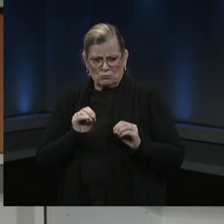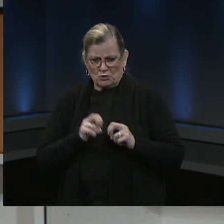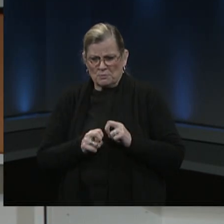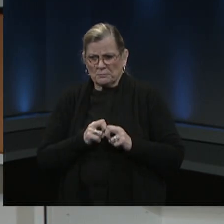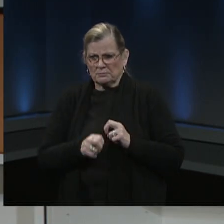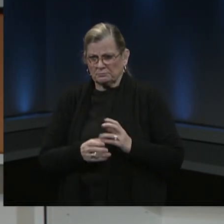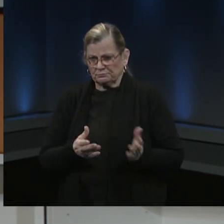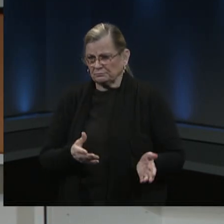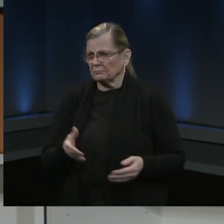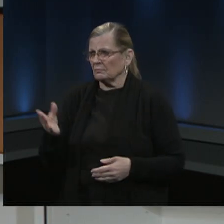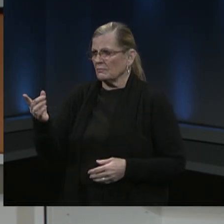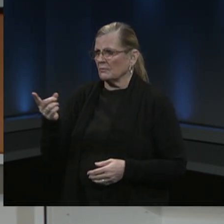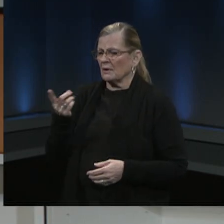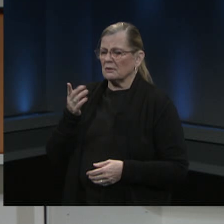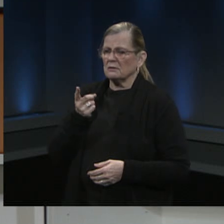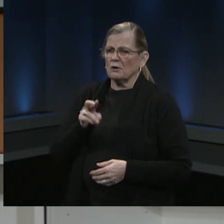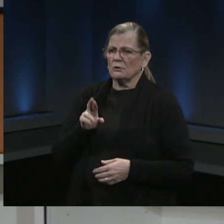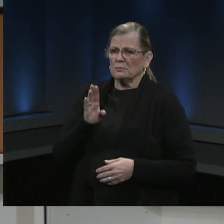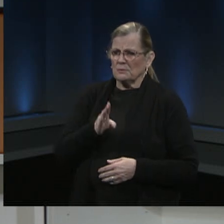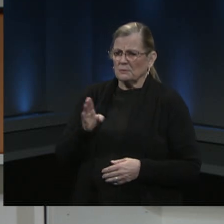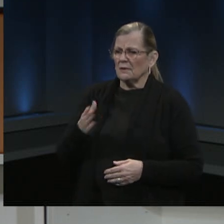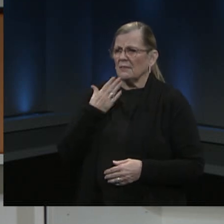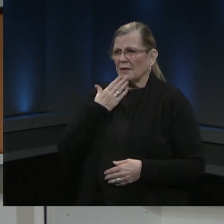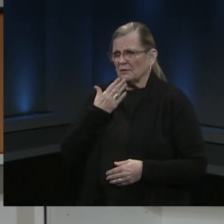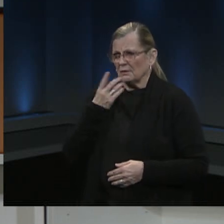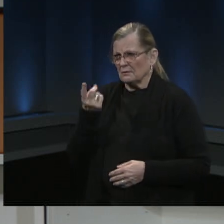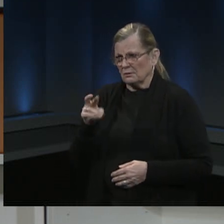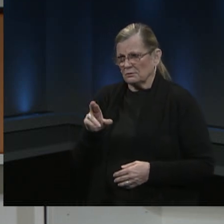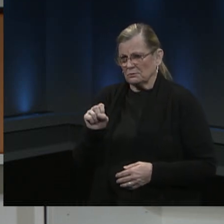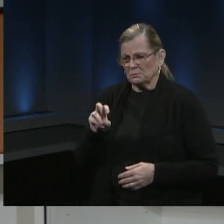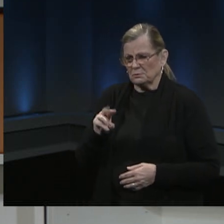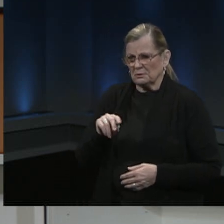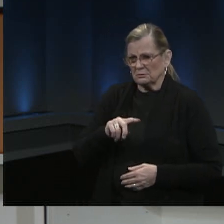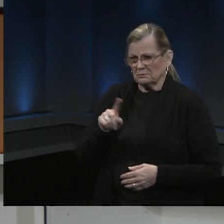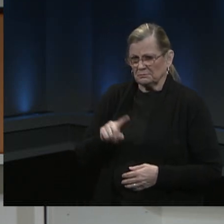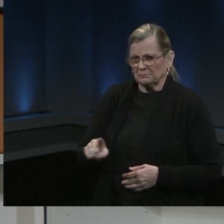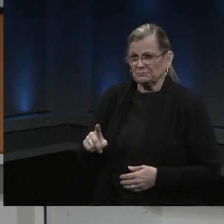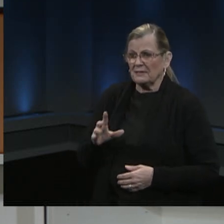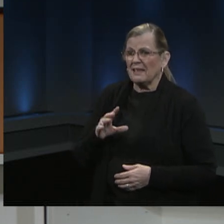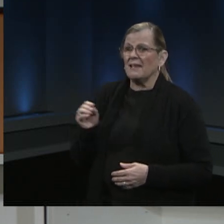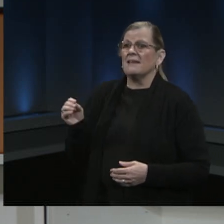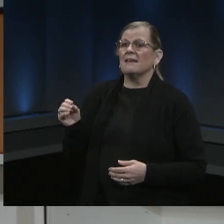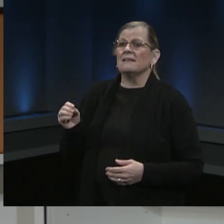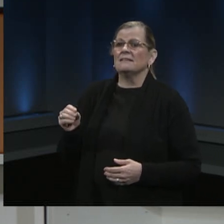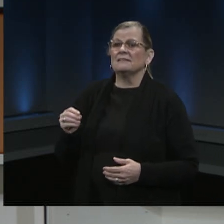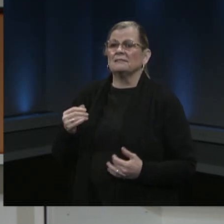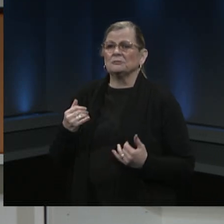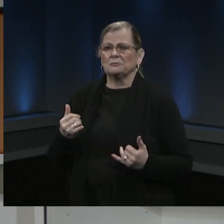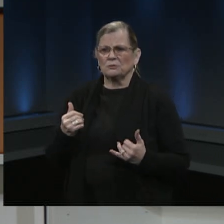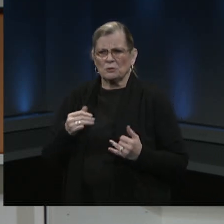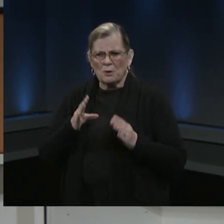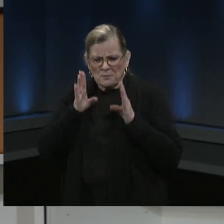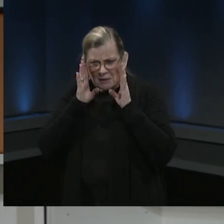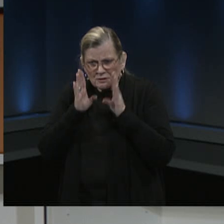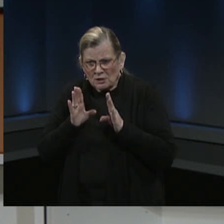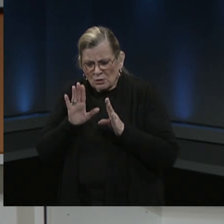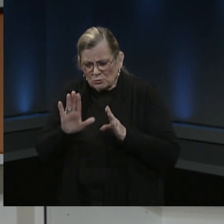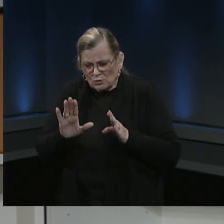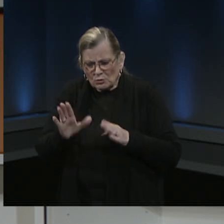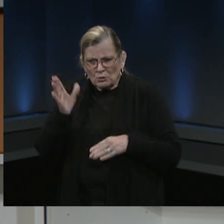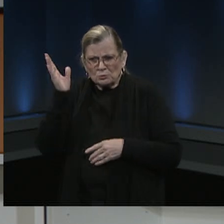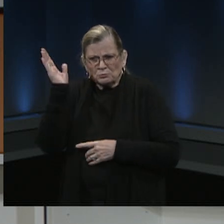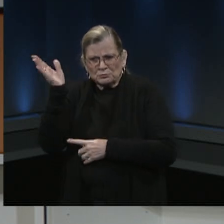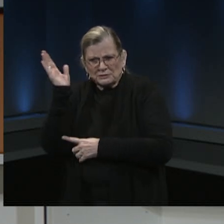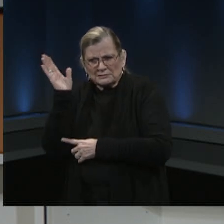Thank you, Dr. Schwartz. That's a great piece of information. And I have to say to listening to your presentation today, the information about how